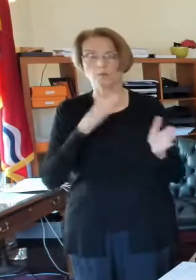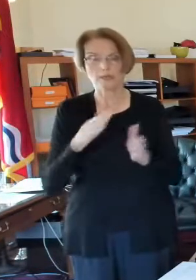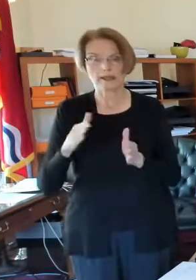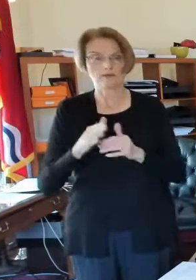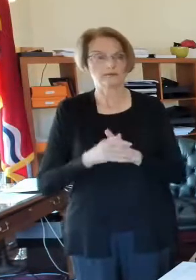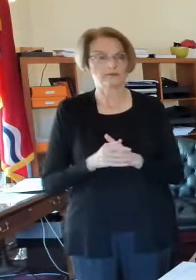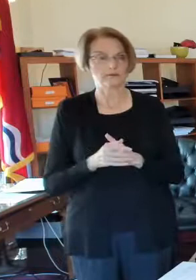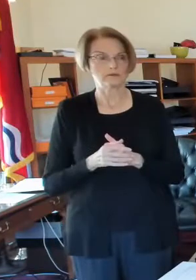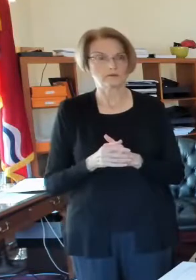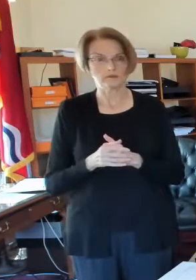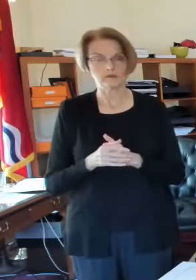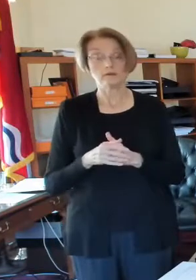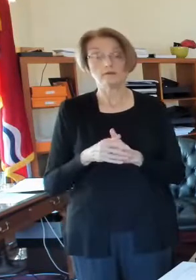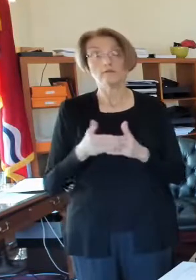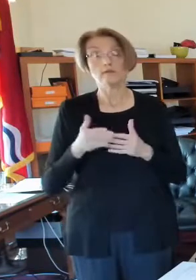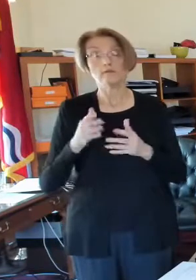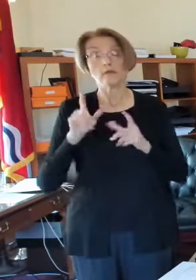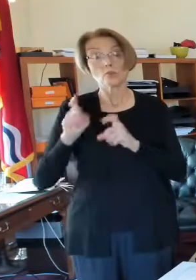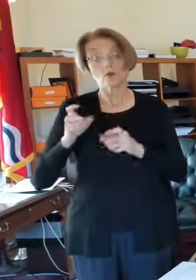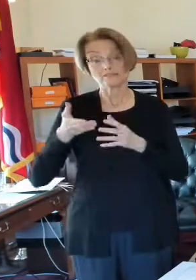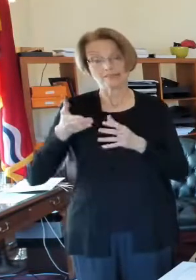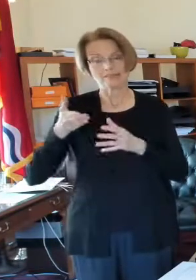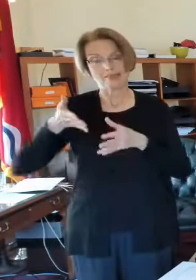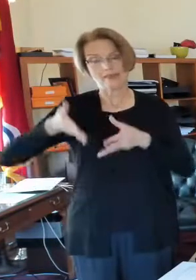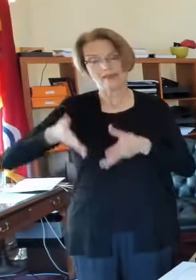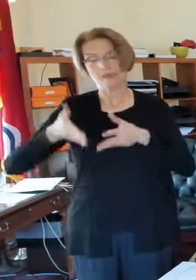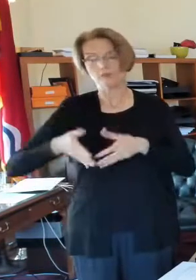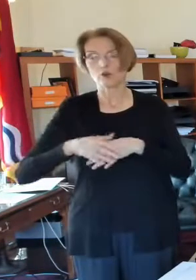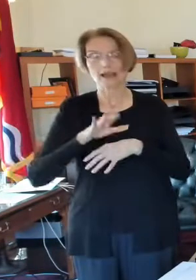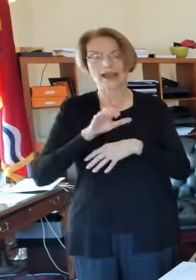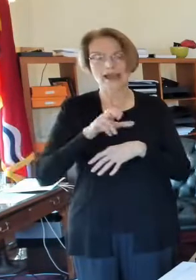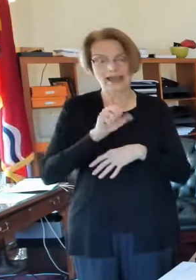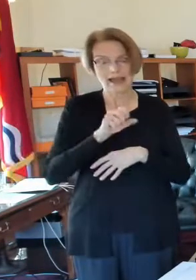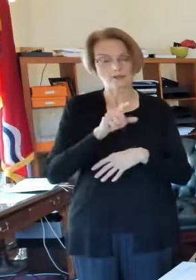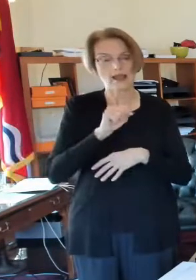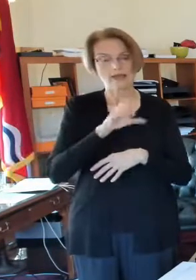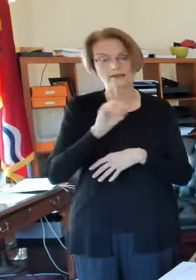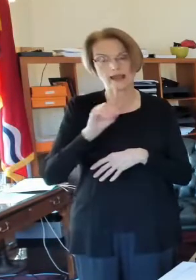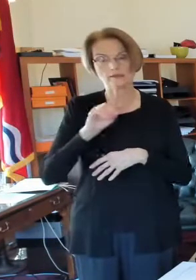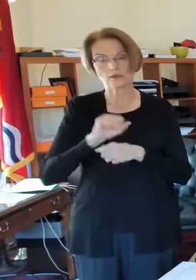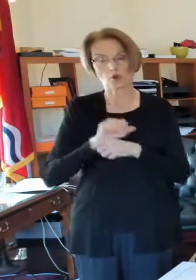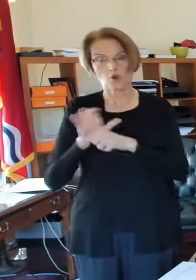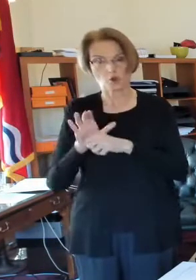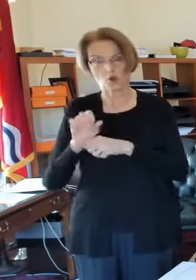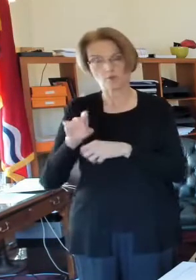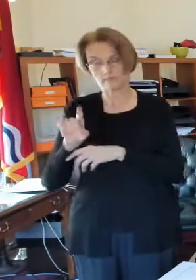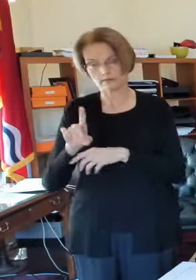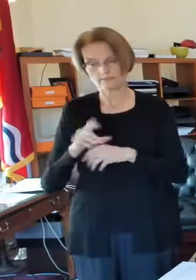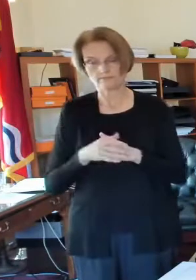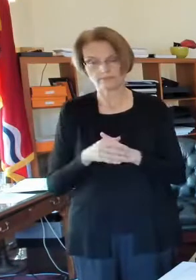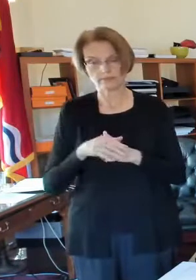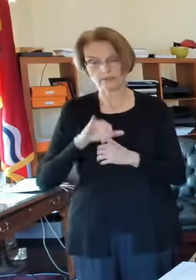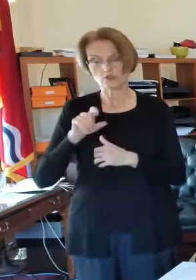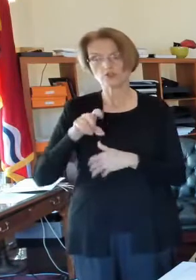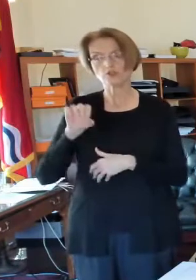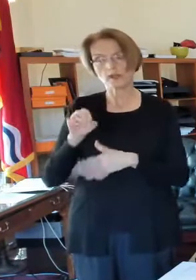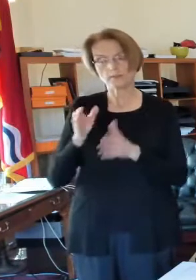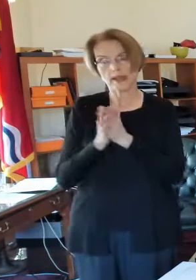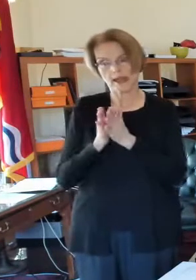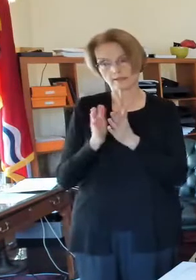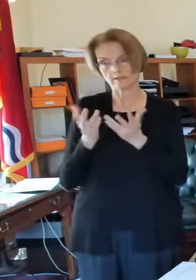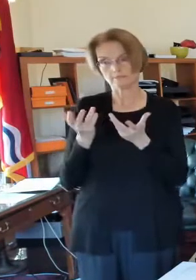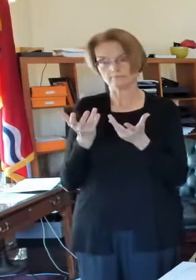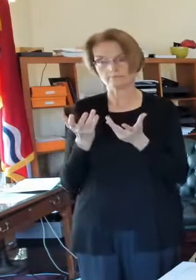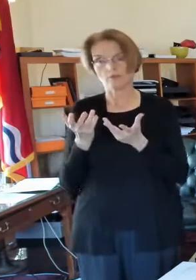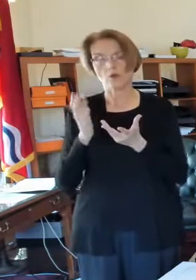rest of your questions are COVID and CARES Act stuff, Mayor. Jamie's question has to do with do you plan on moving restaurants and bars to